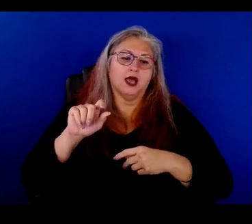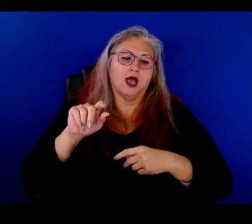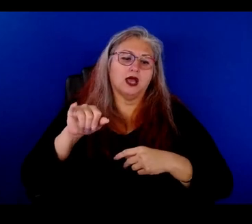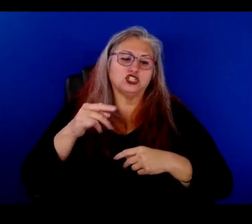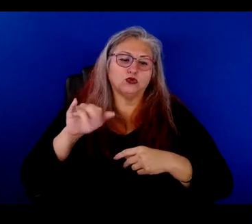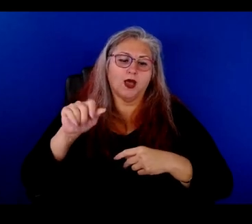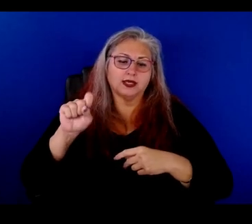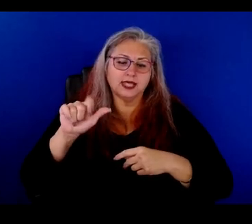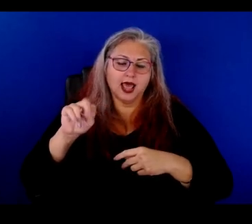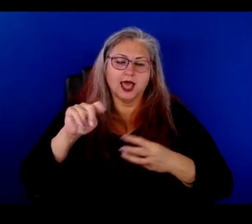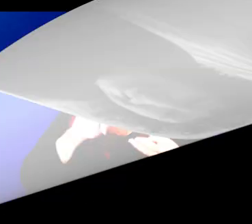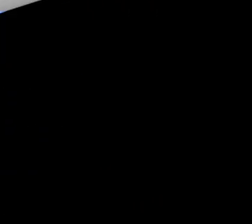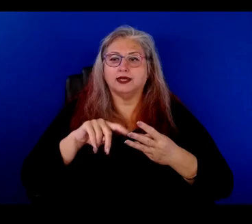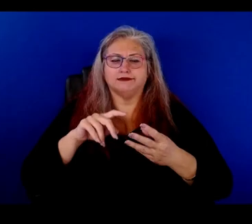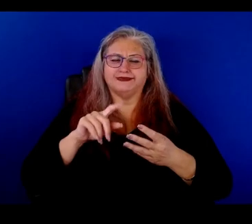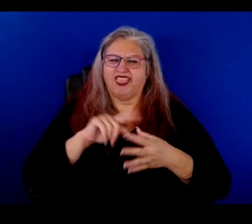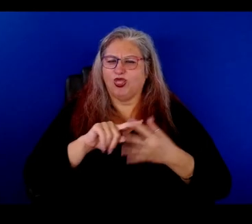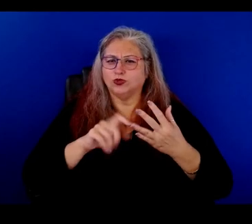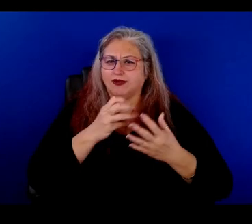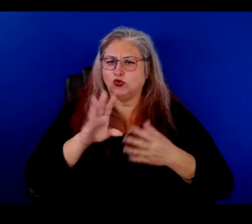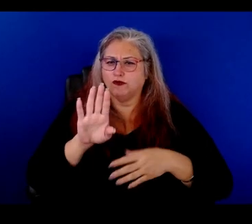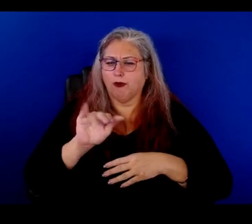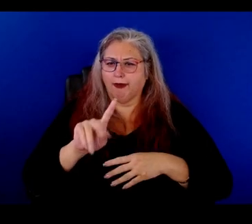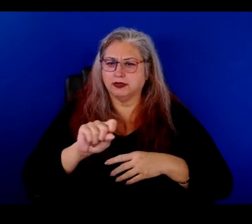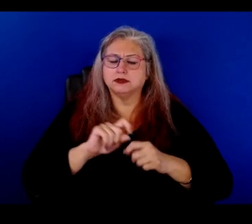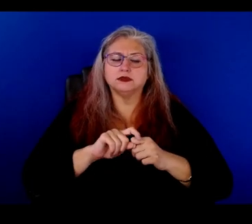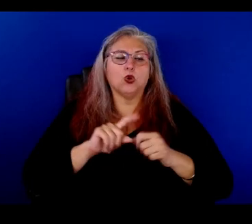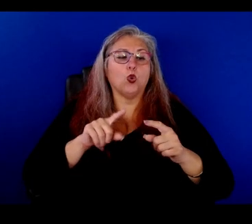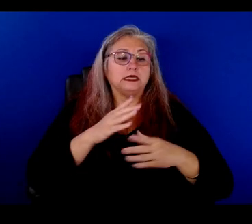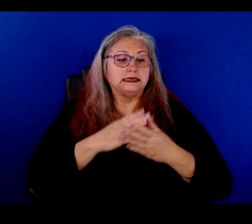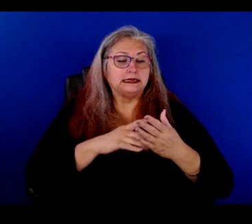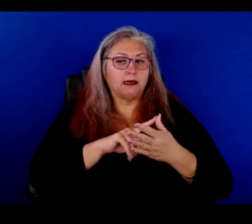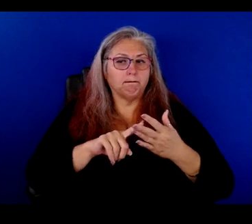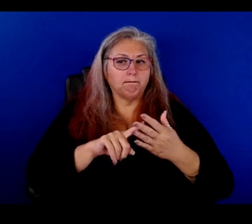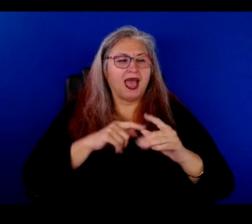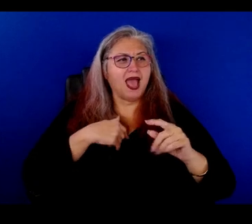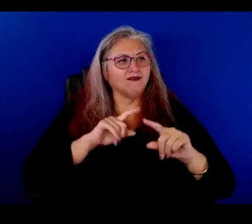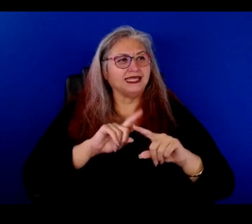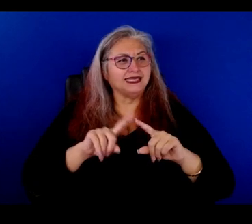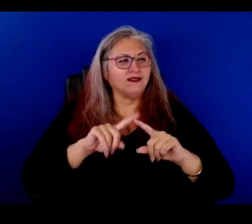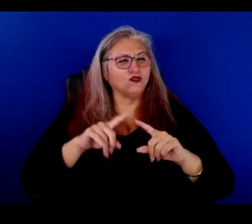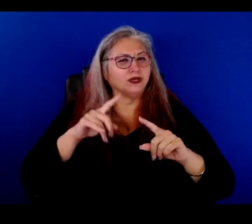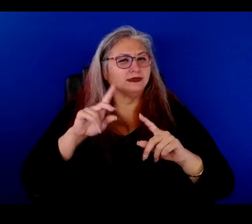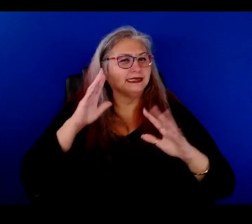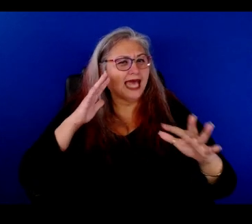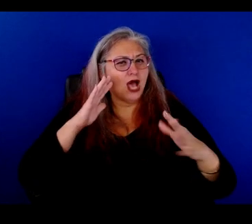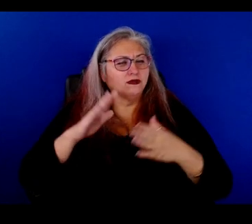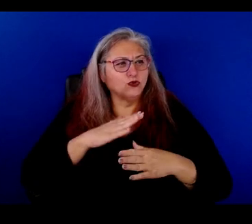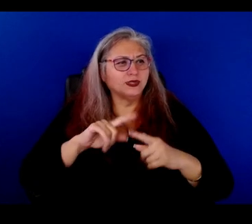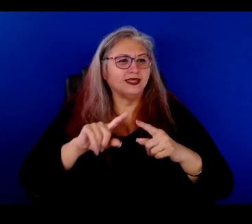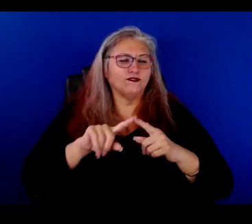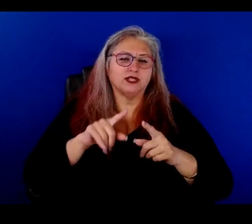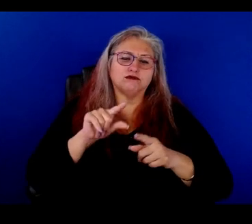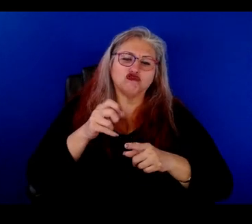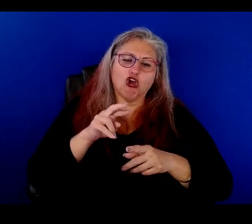uh, to name a few. And some of them have different, different sounds of music, different, uh, genres